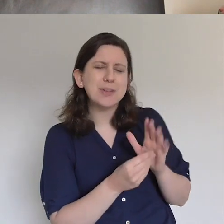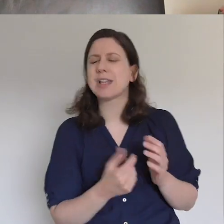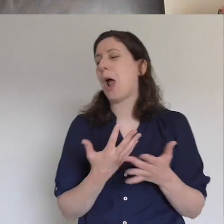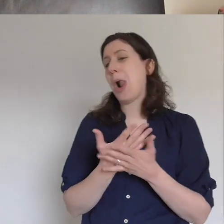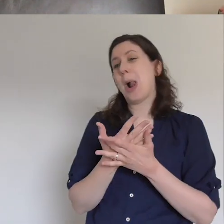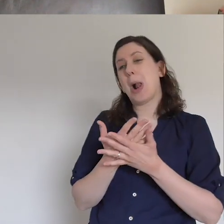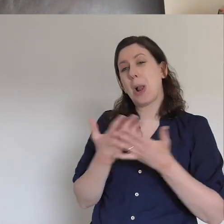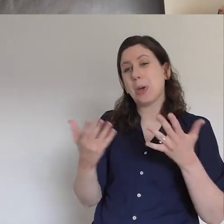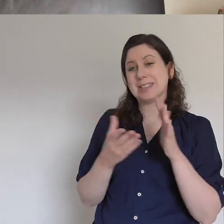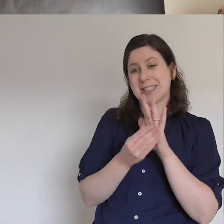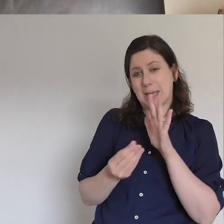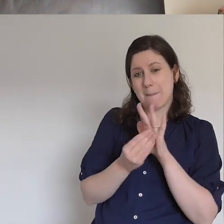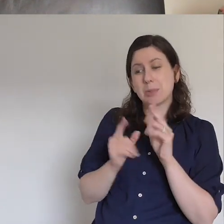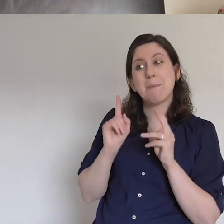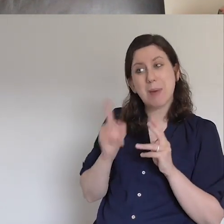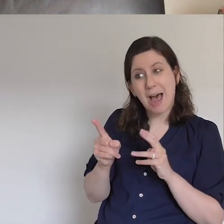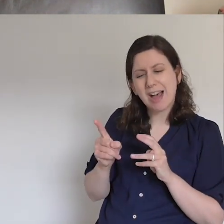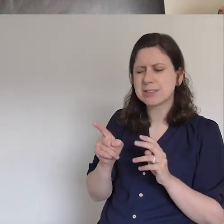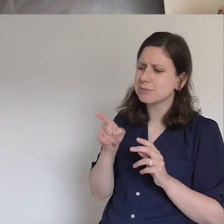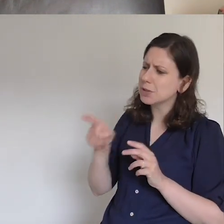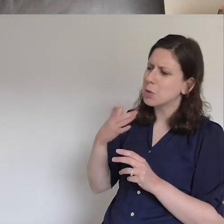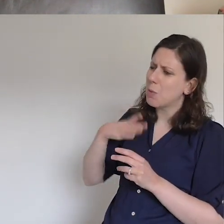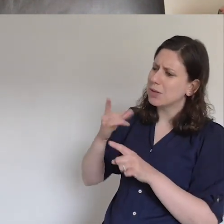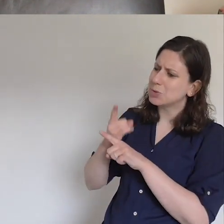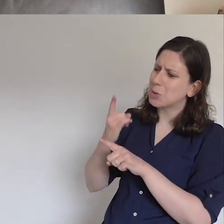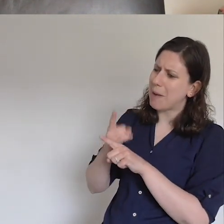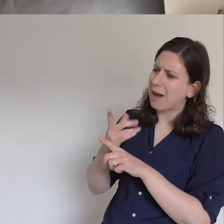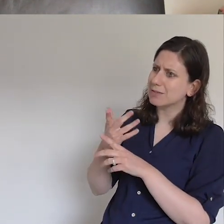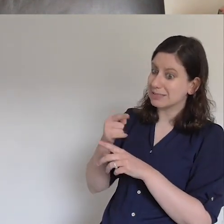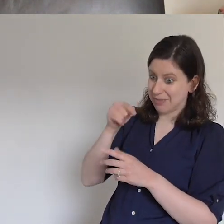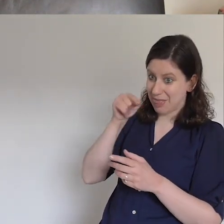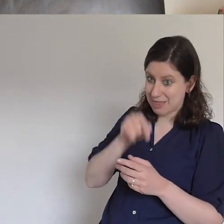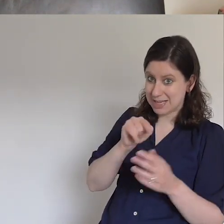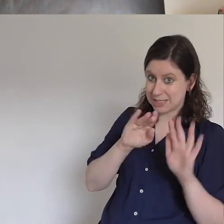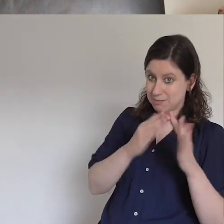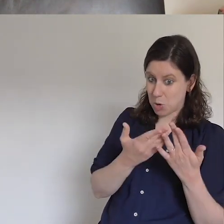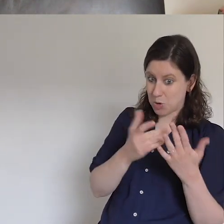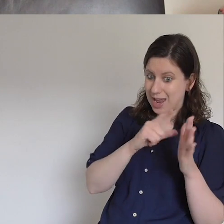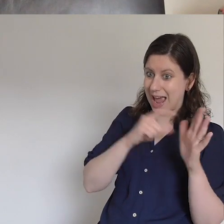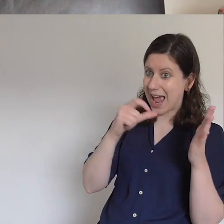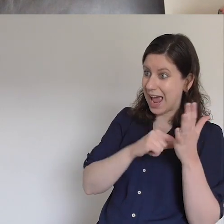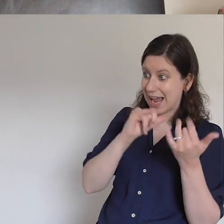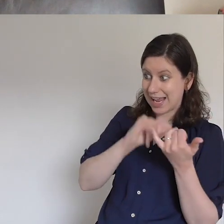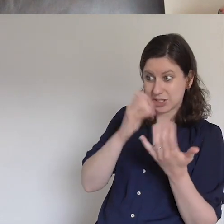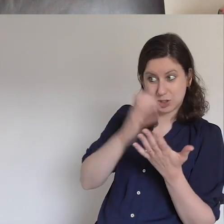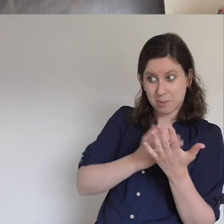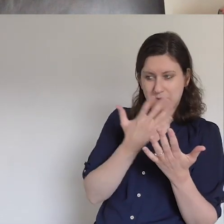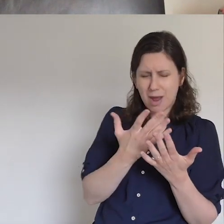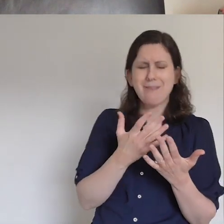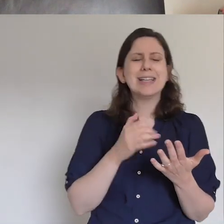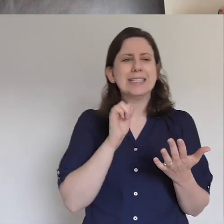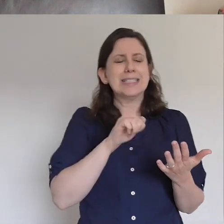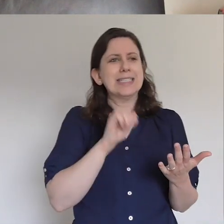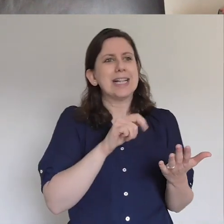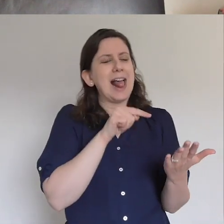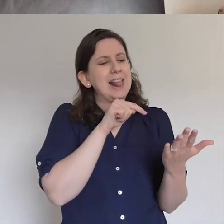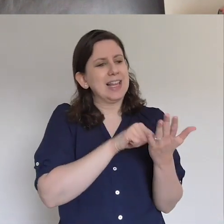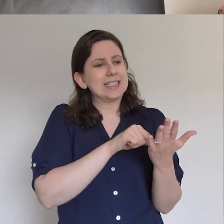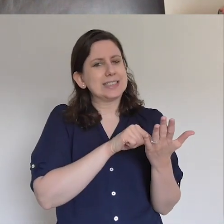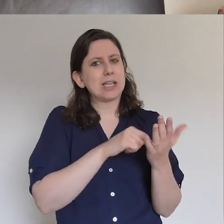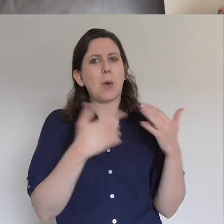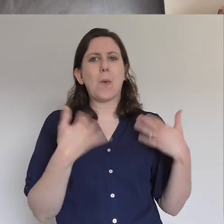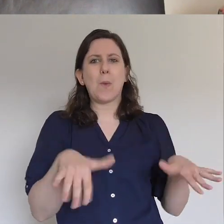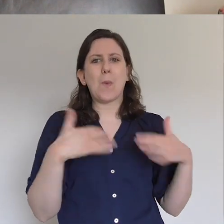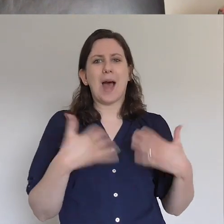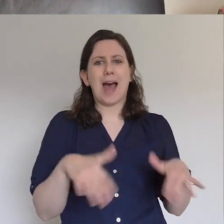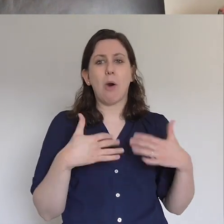I'm thinking that you want to tell us what this looks like. Well, yeah, to some extent. Yeah, I mean, in this passage, you've got this incredible moment where